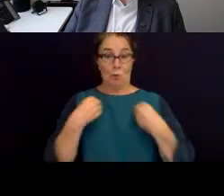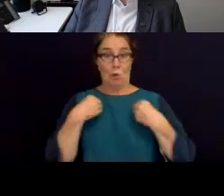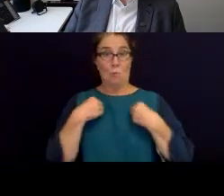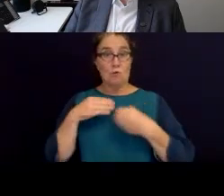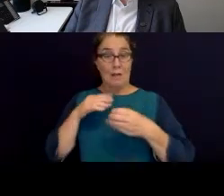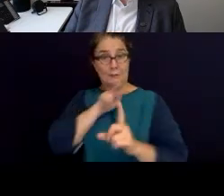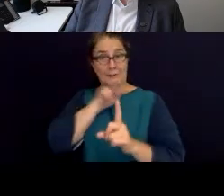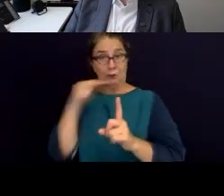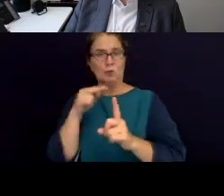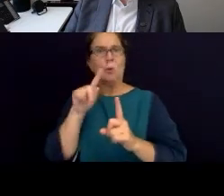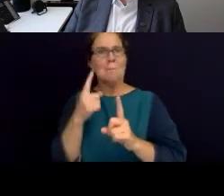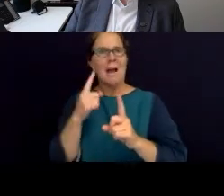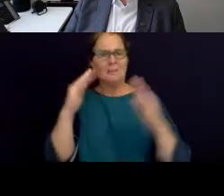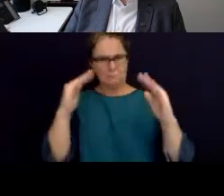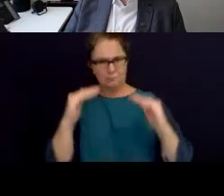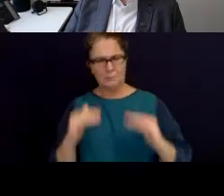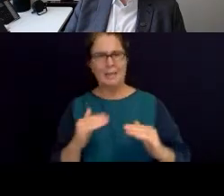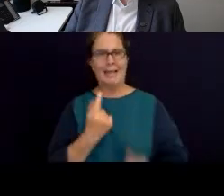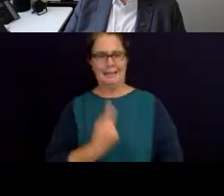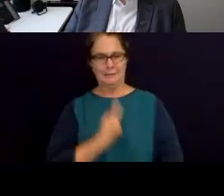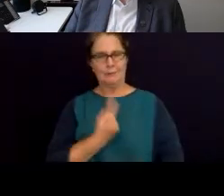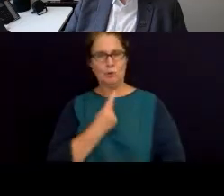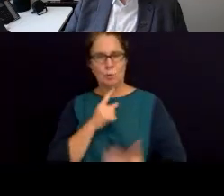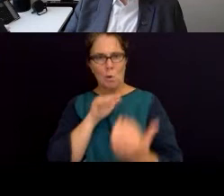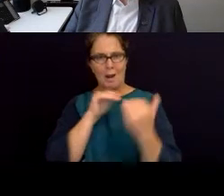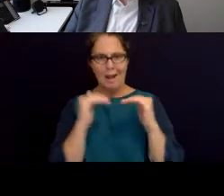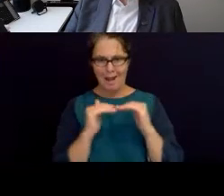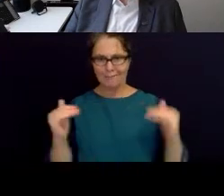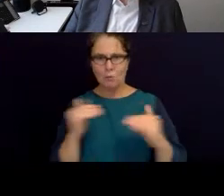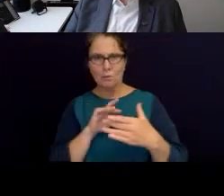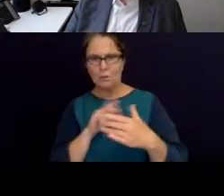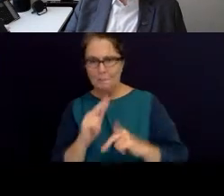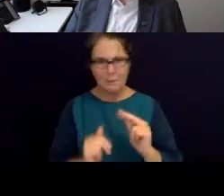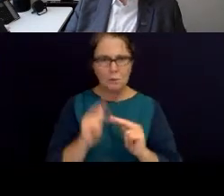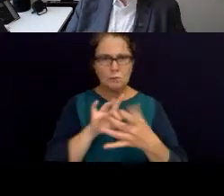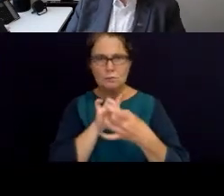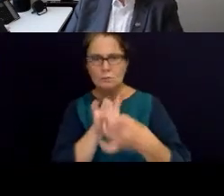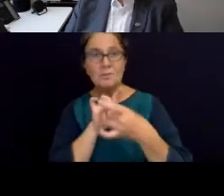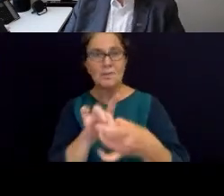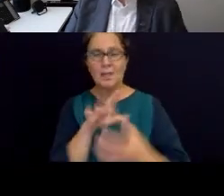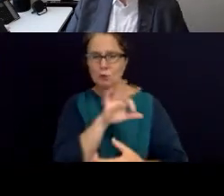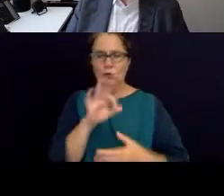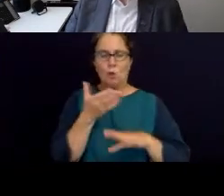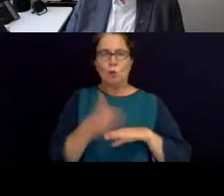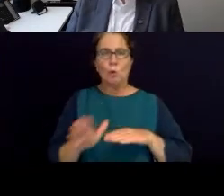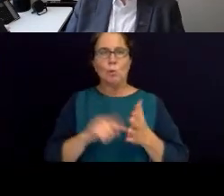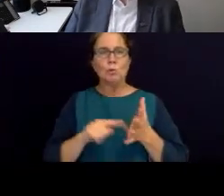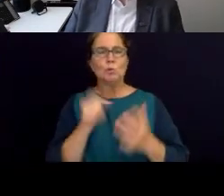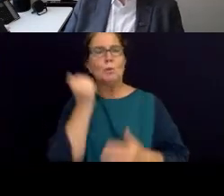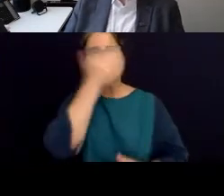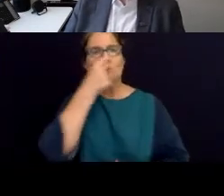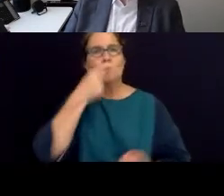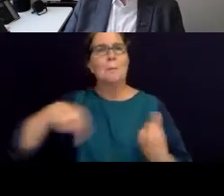commitment that agency staff have to have to develop those relationships. This is nothing new to Aboriginal people. And also recognising the